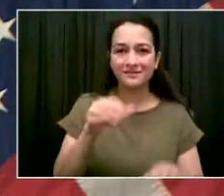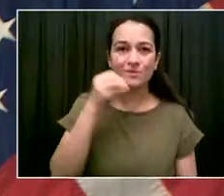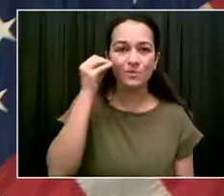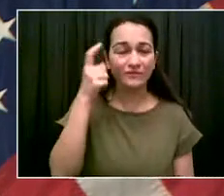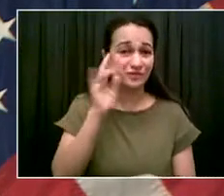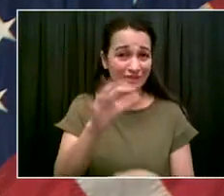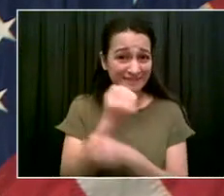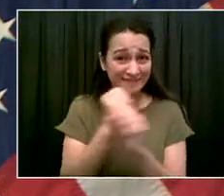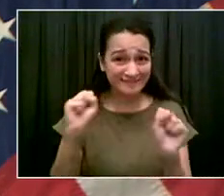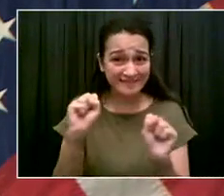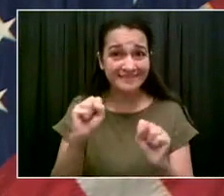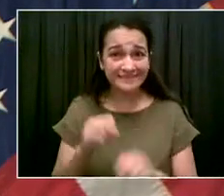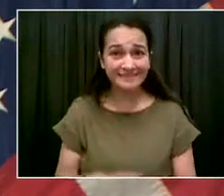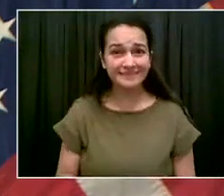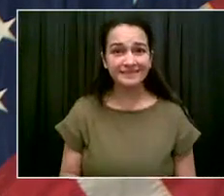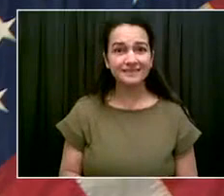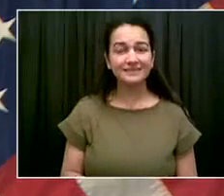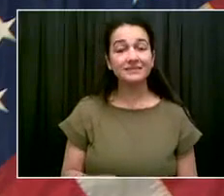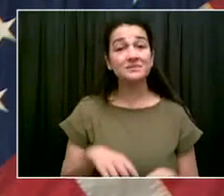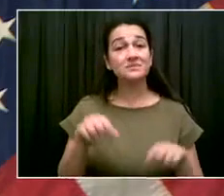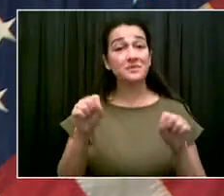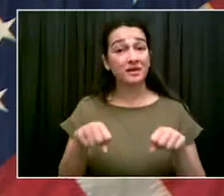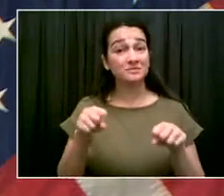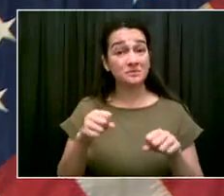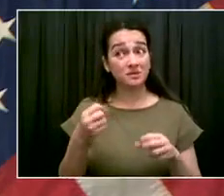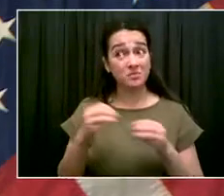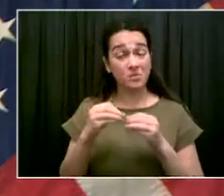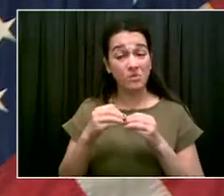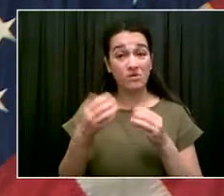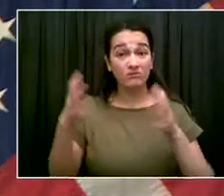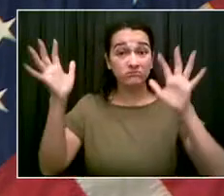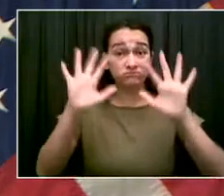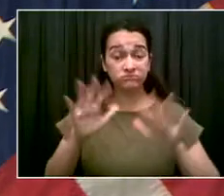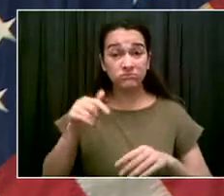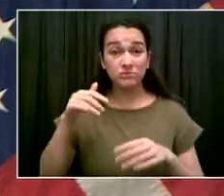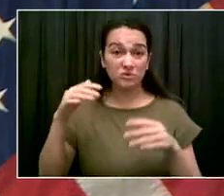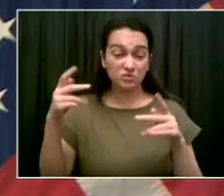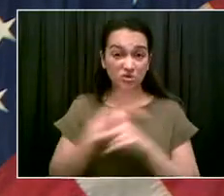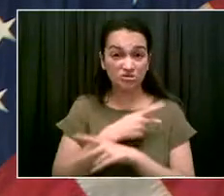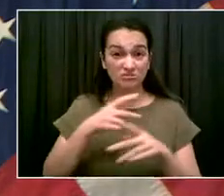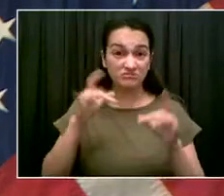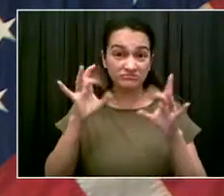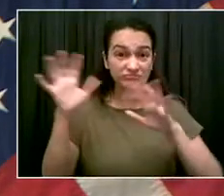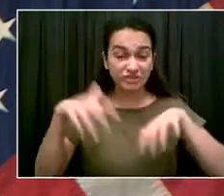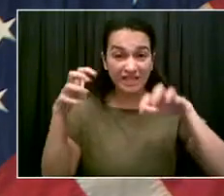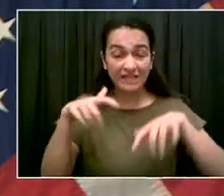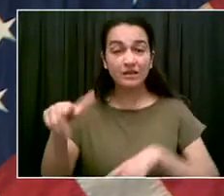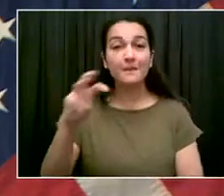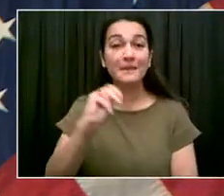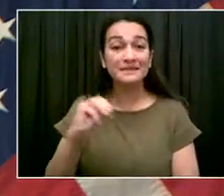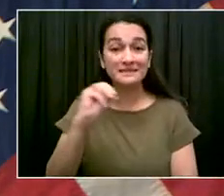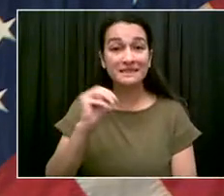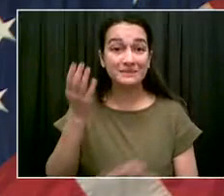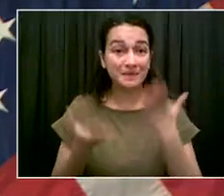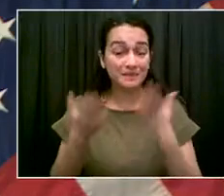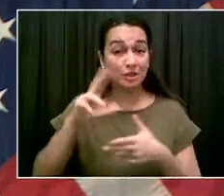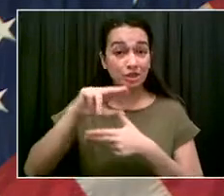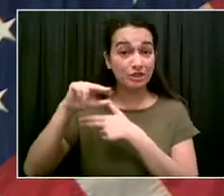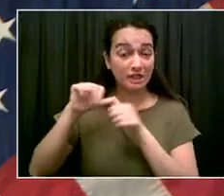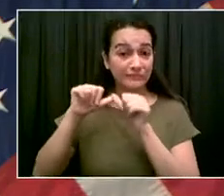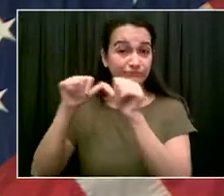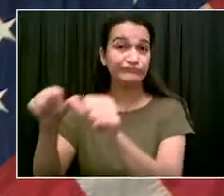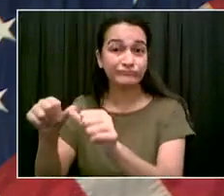will still be possible into Monday. Henri has been upgraded to a hurricane last night and is still expected to make